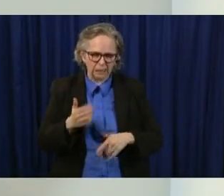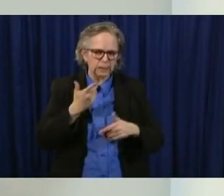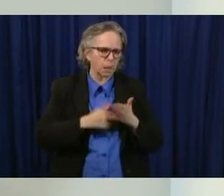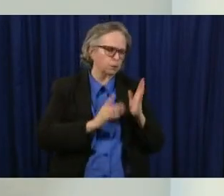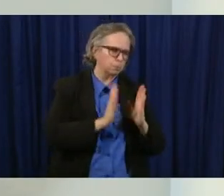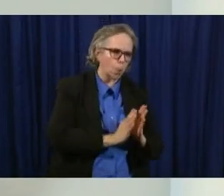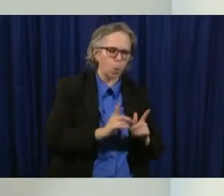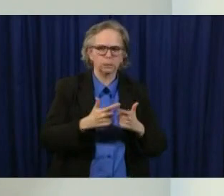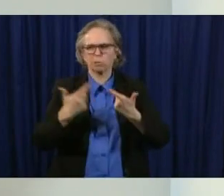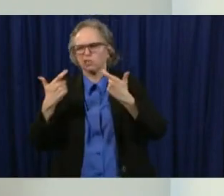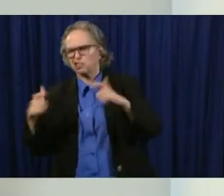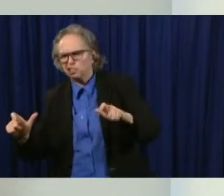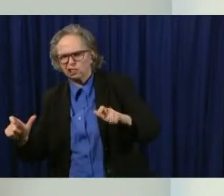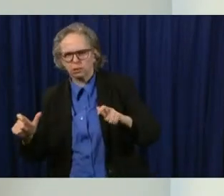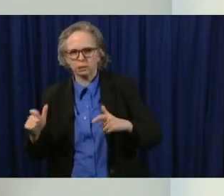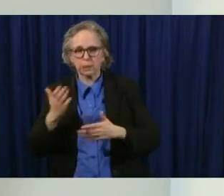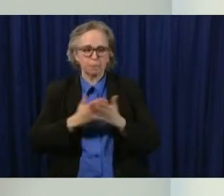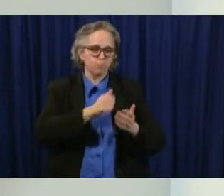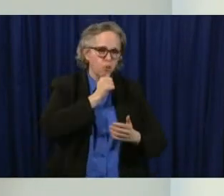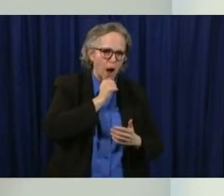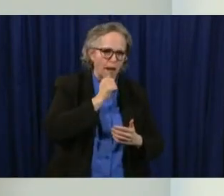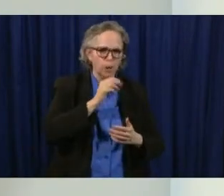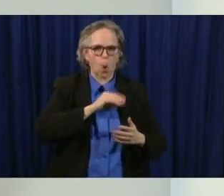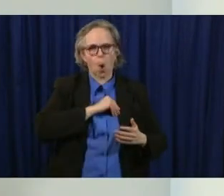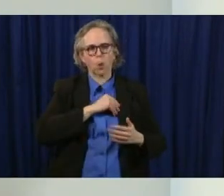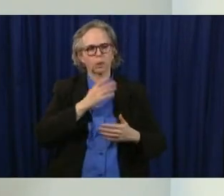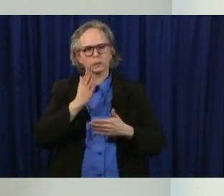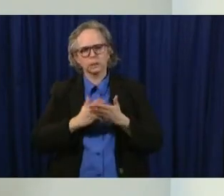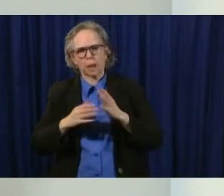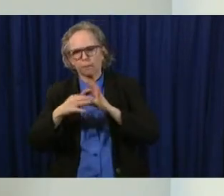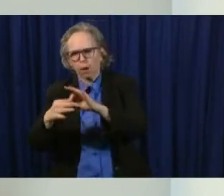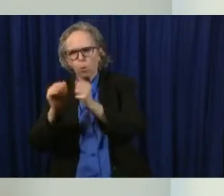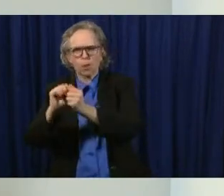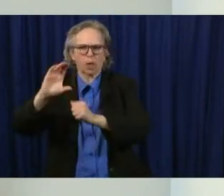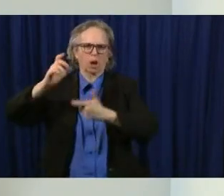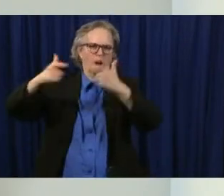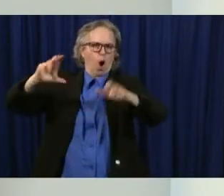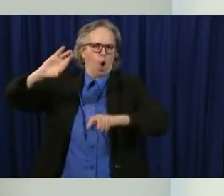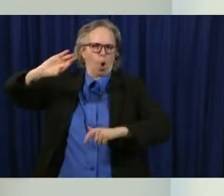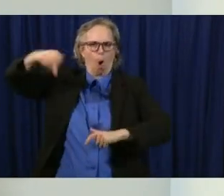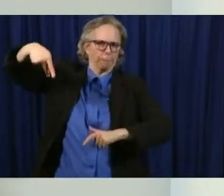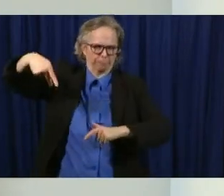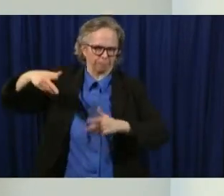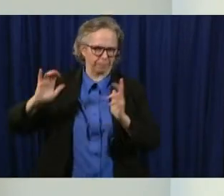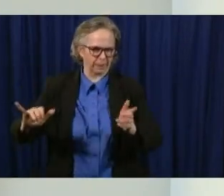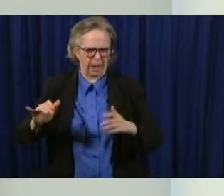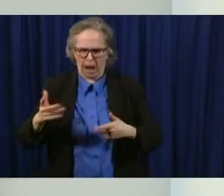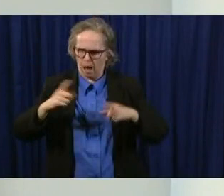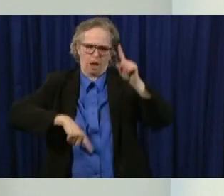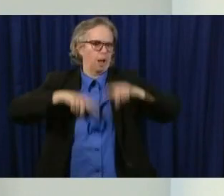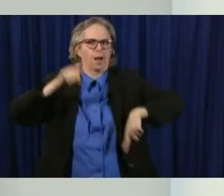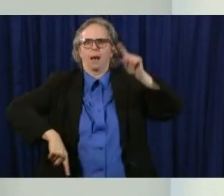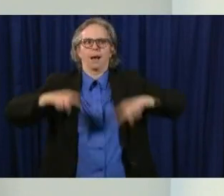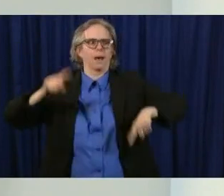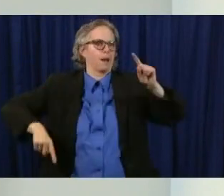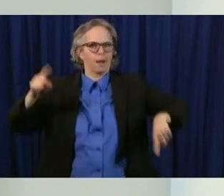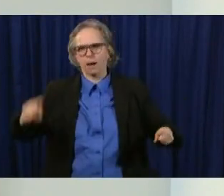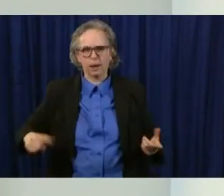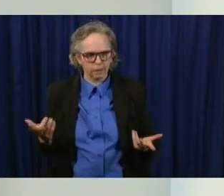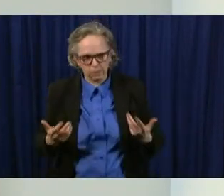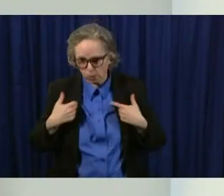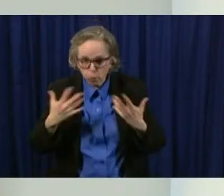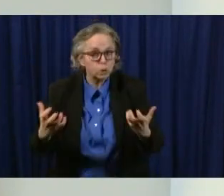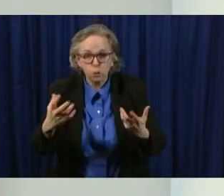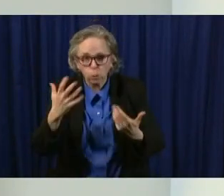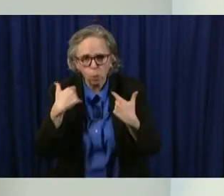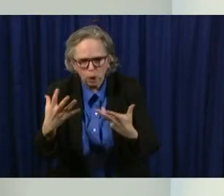some have different types of clientele and working with the health officials we want to make sure that when that day comes and the health